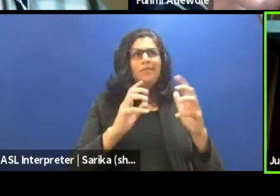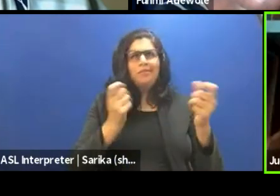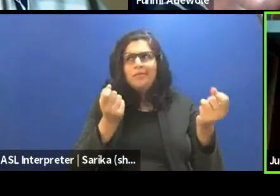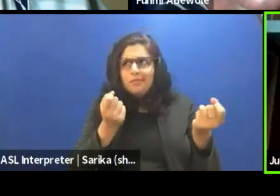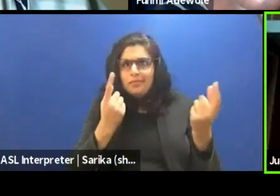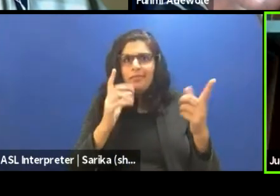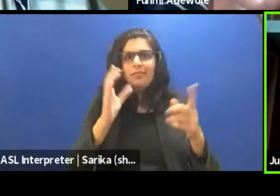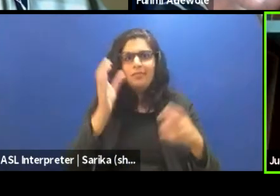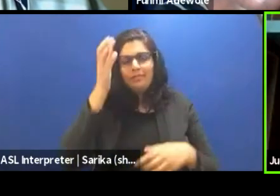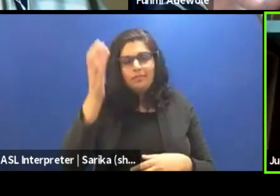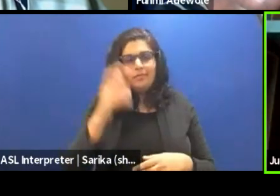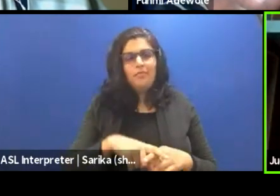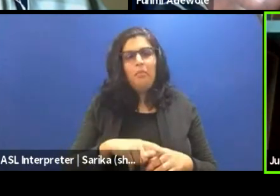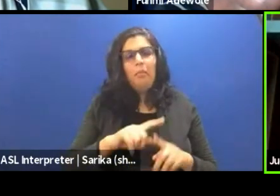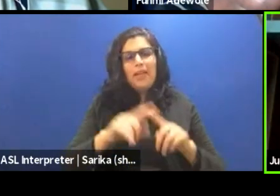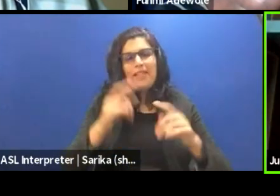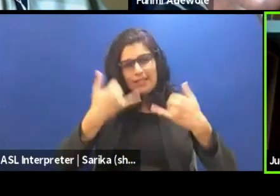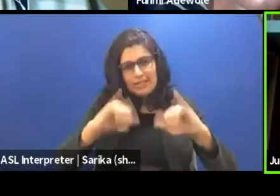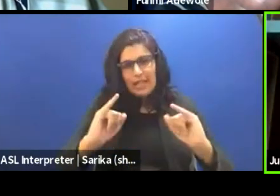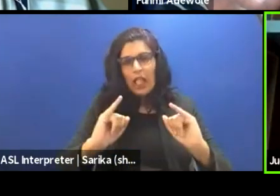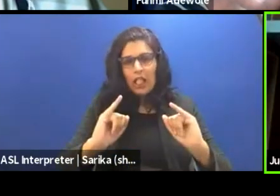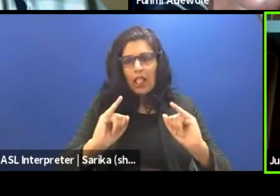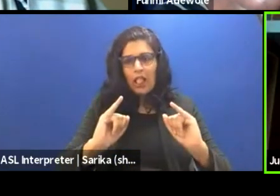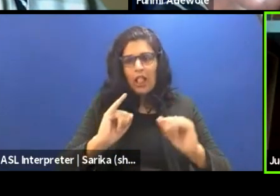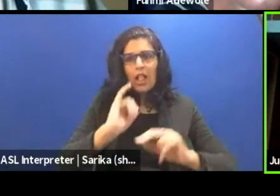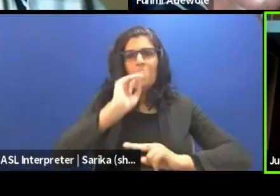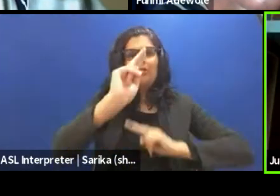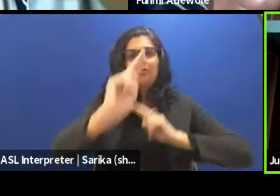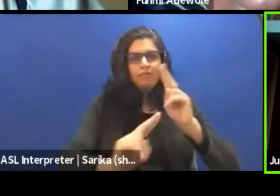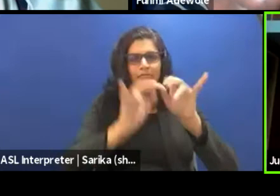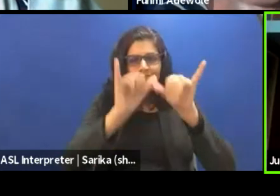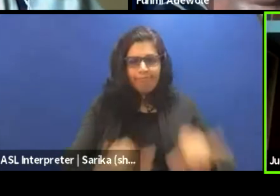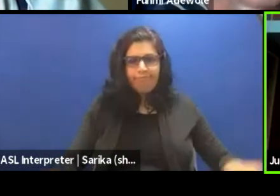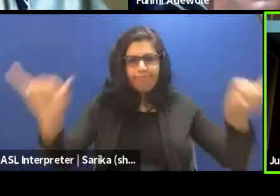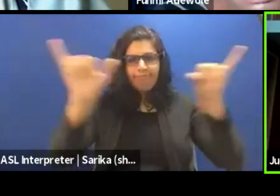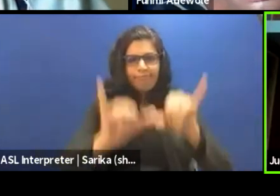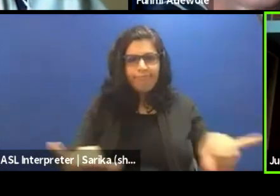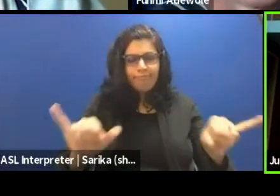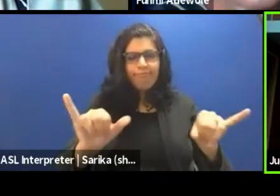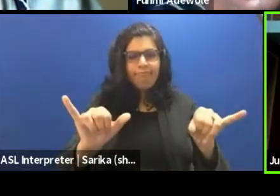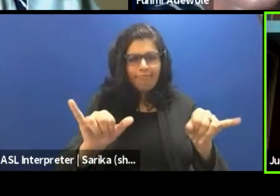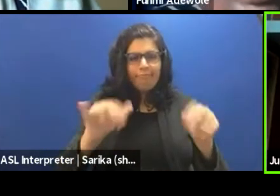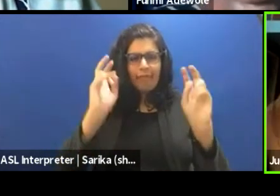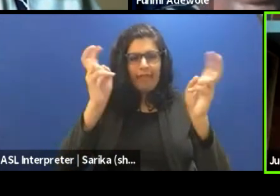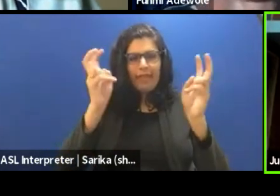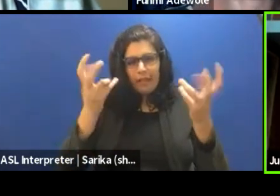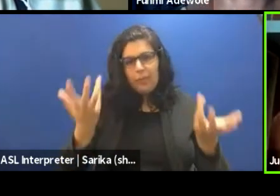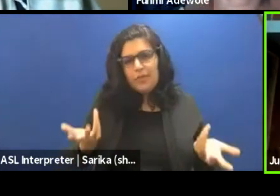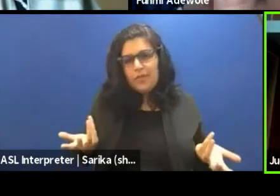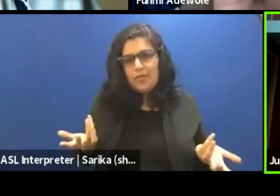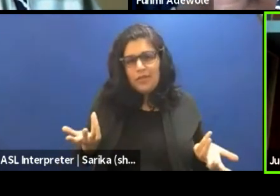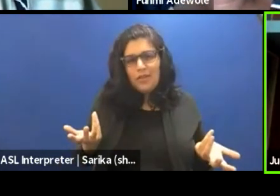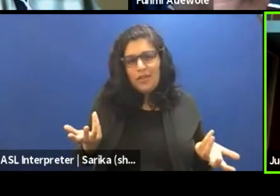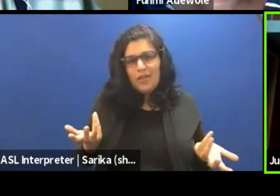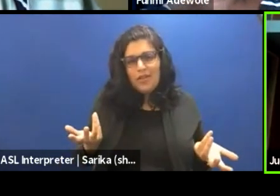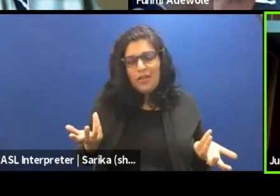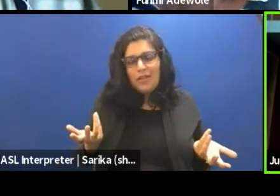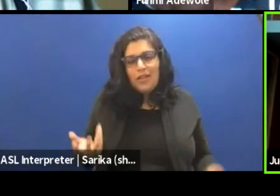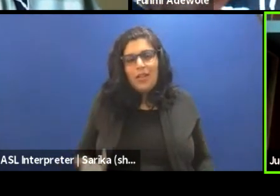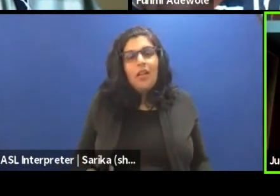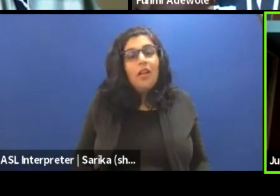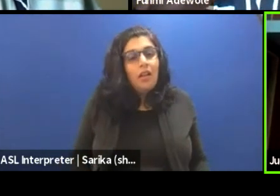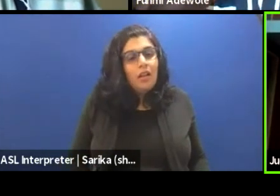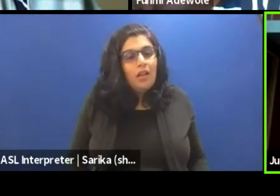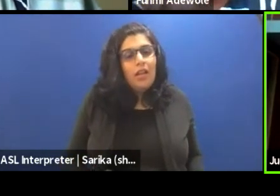and all, but we still have universal themes of hunger, love, betrayal, those things that, you know, wherever it goes,